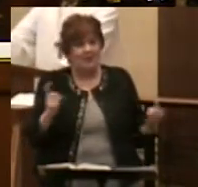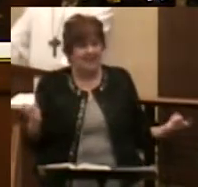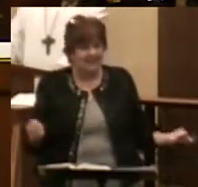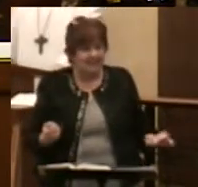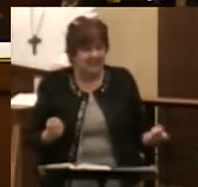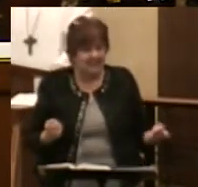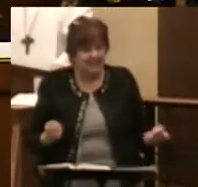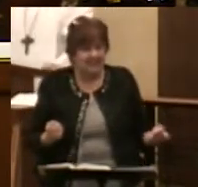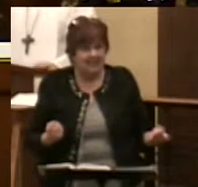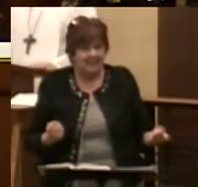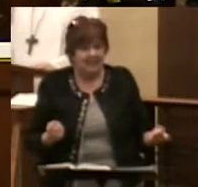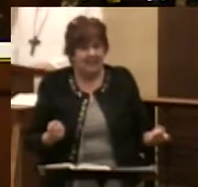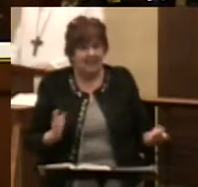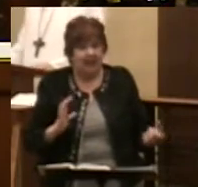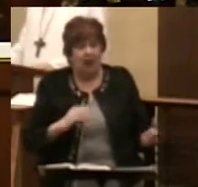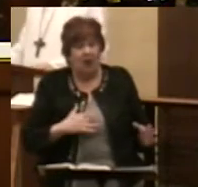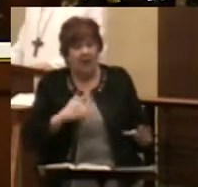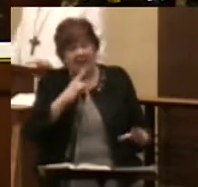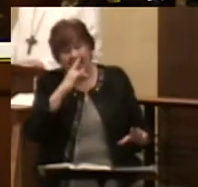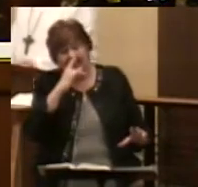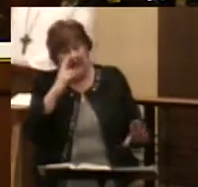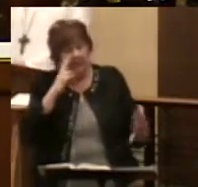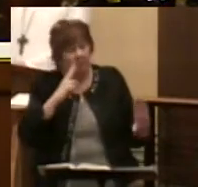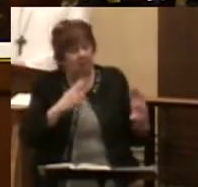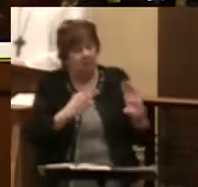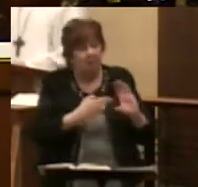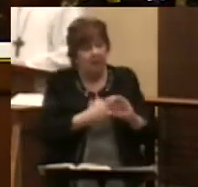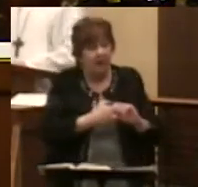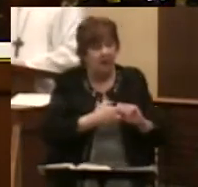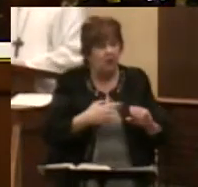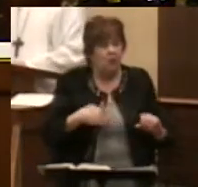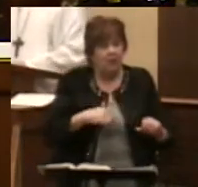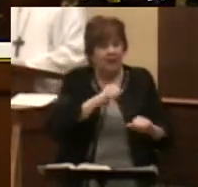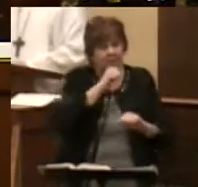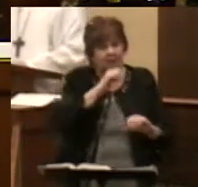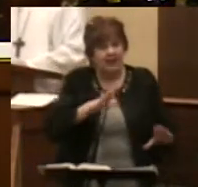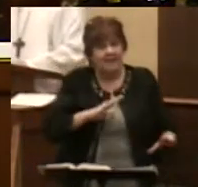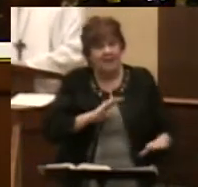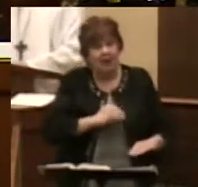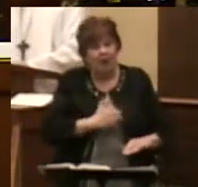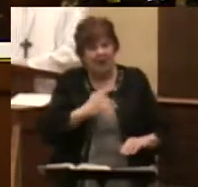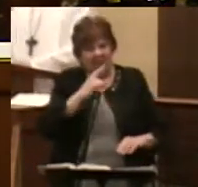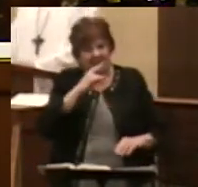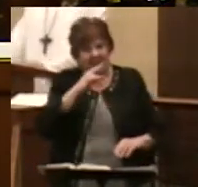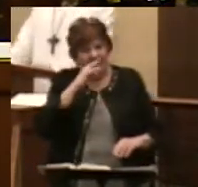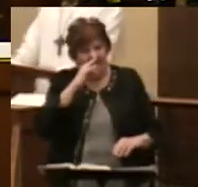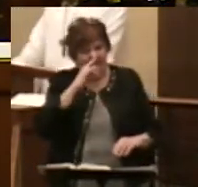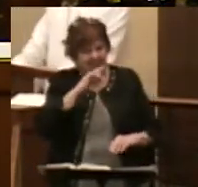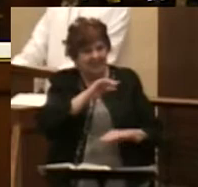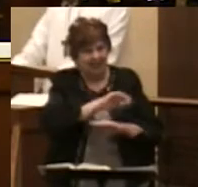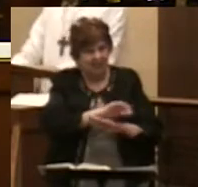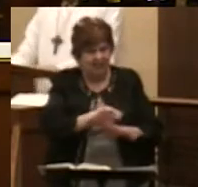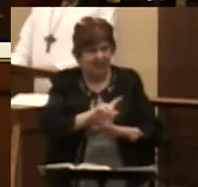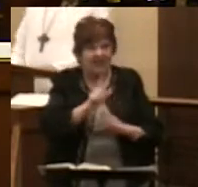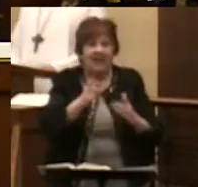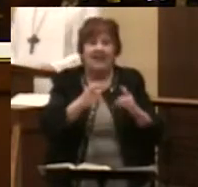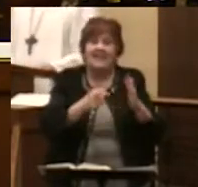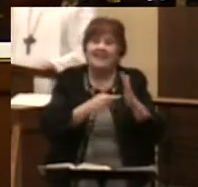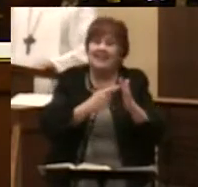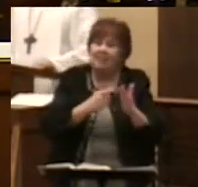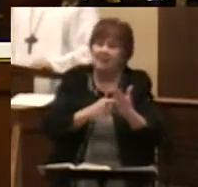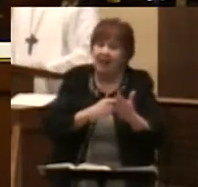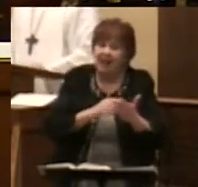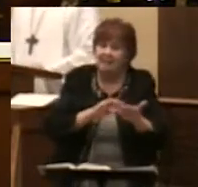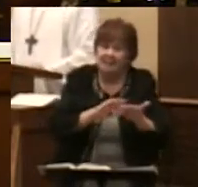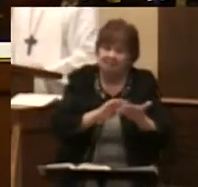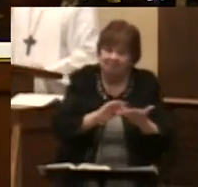When we put our kids to bed each night we give them a blessing and sometimes we give them an absolution of